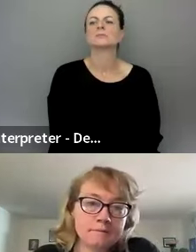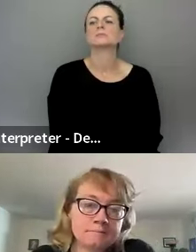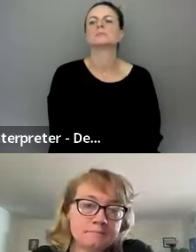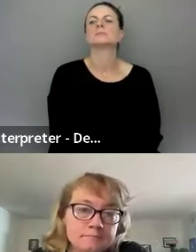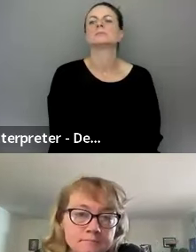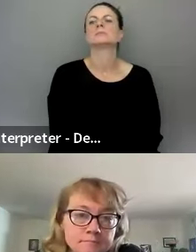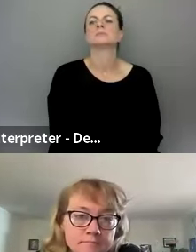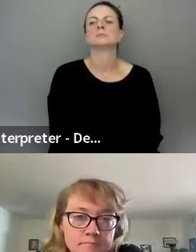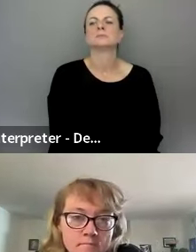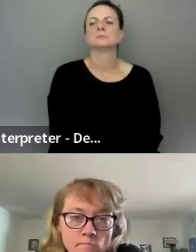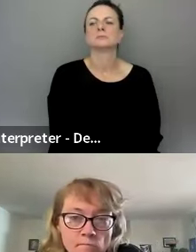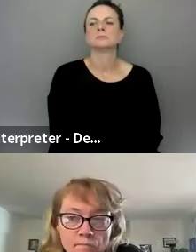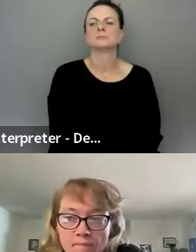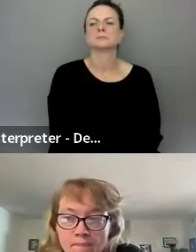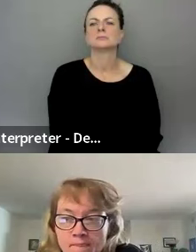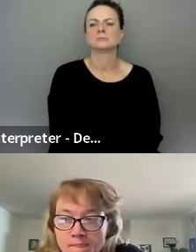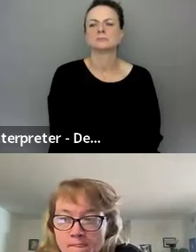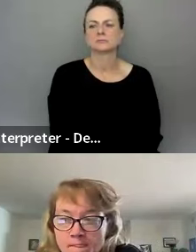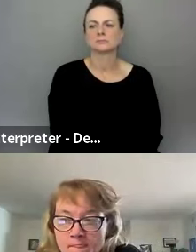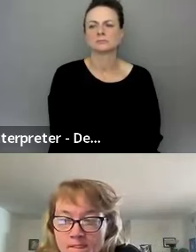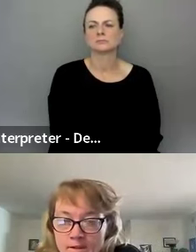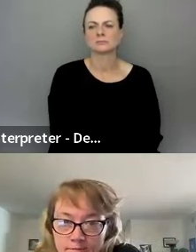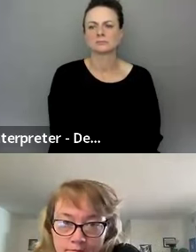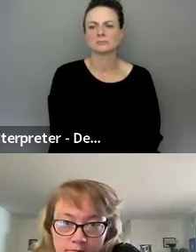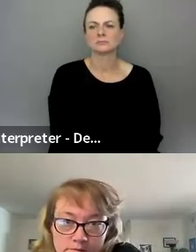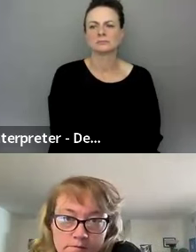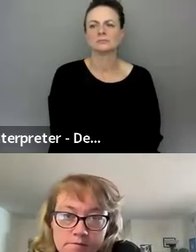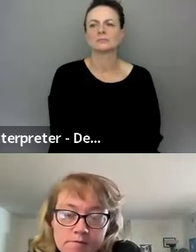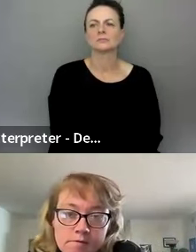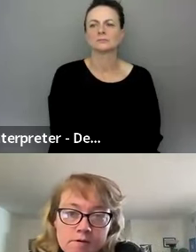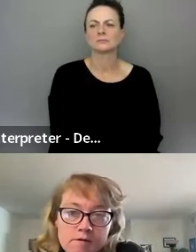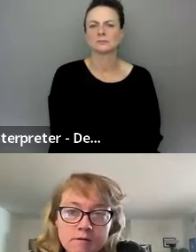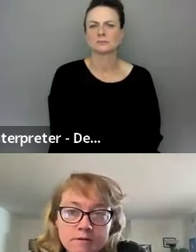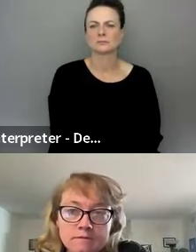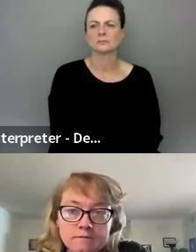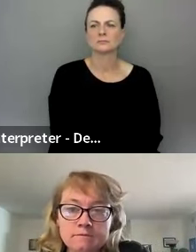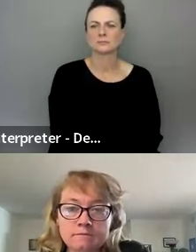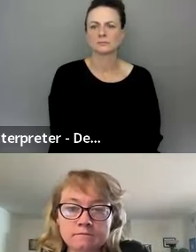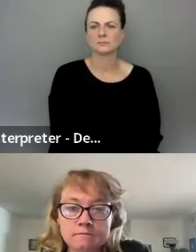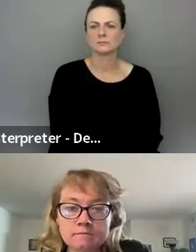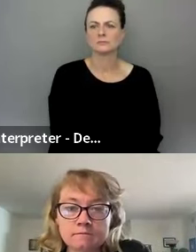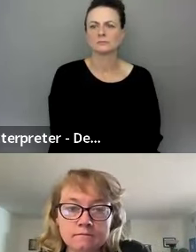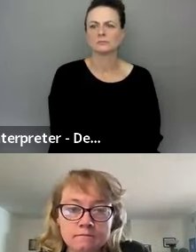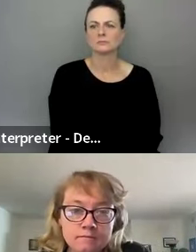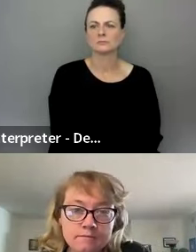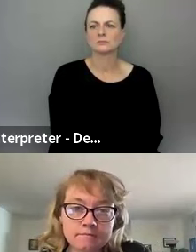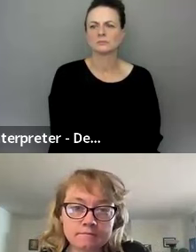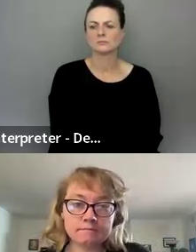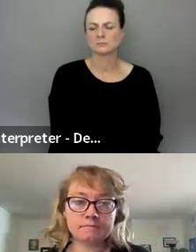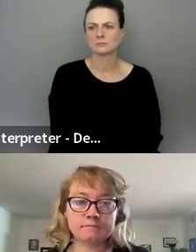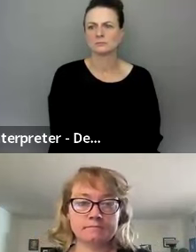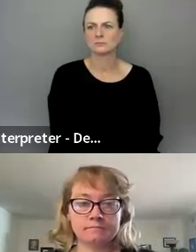people that are actually interested, um, can, can see, uh, don't miss like all the different things that,